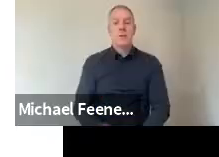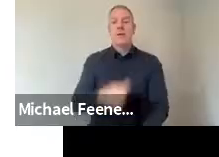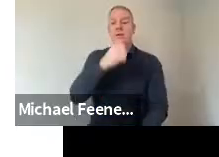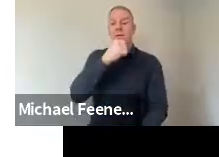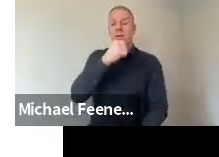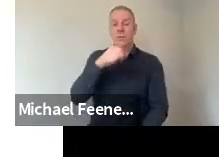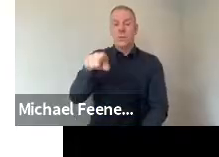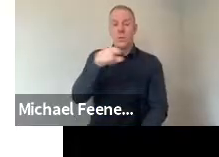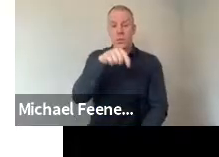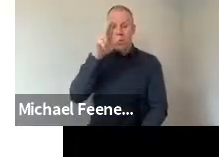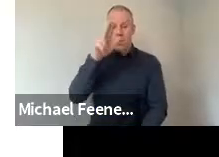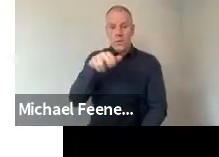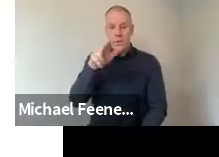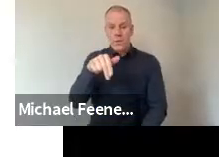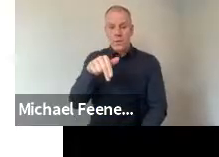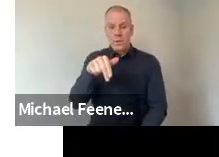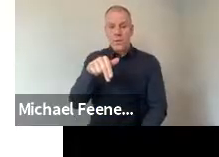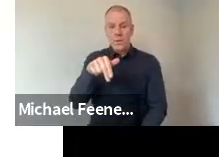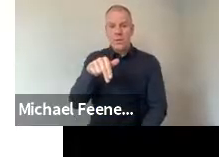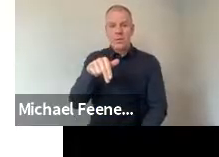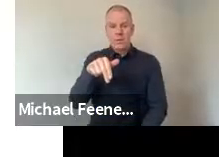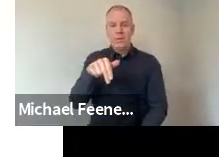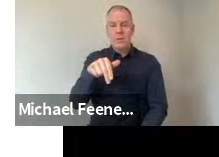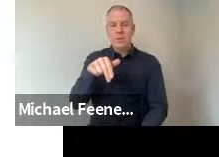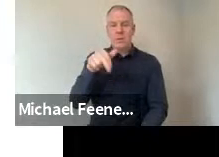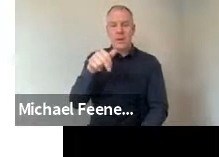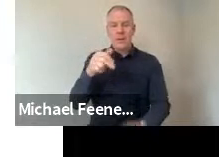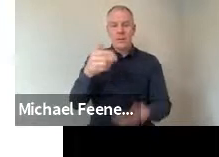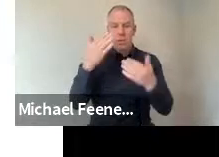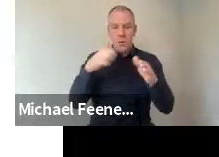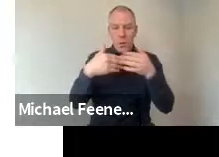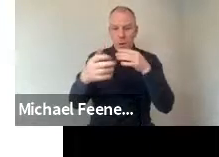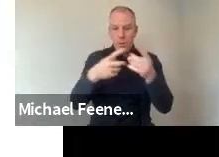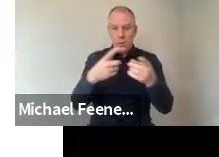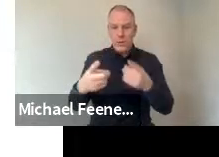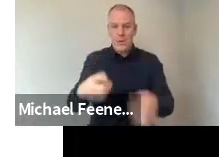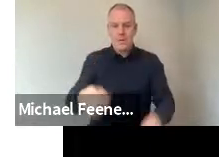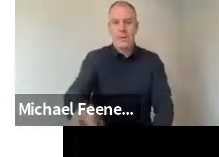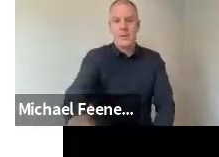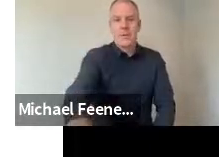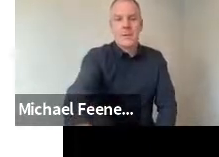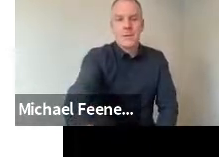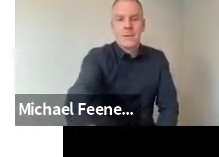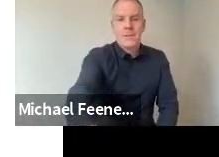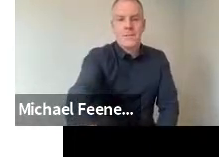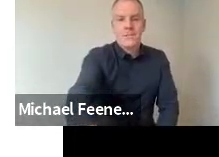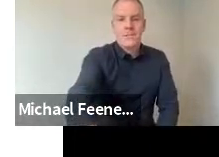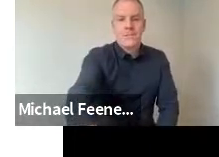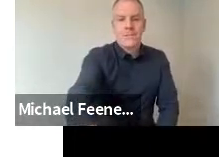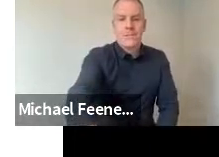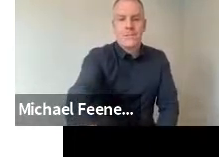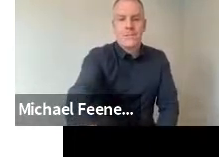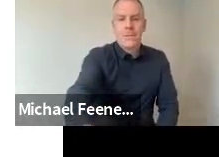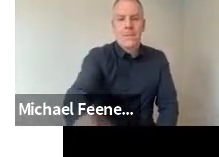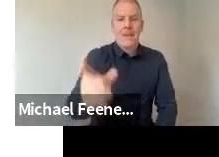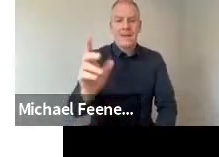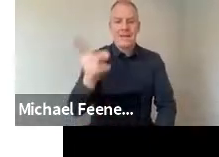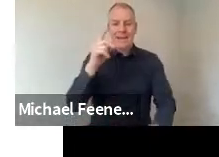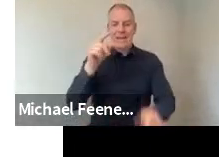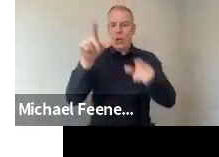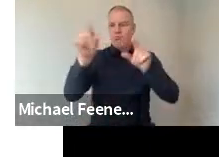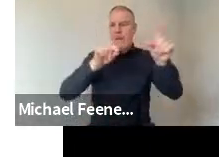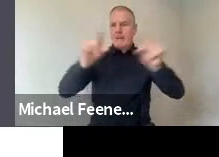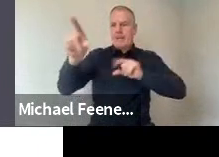all, just to summarize what we did, the approach we took was to do a random sample of the